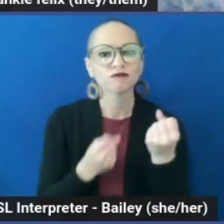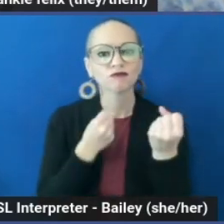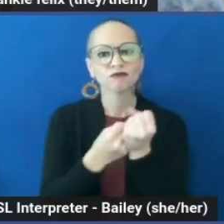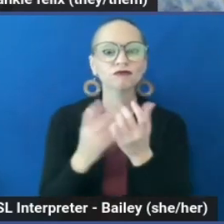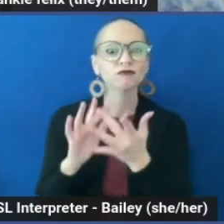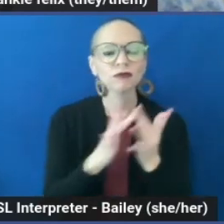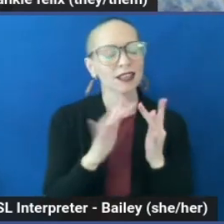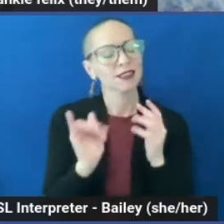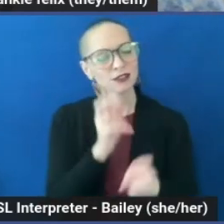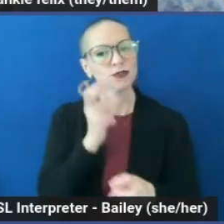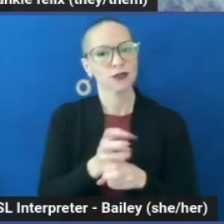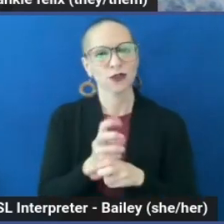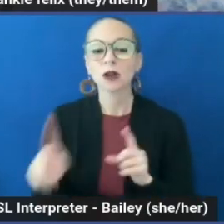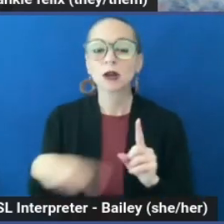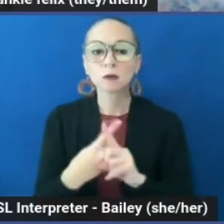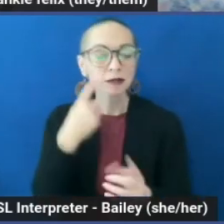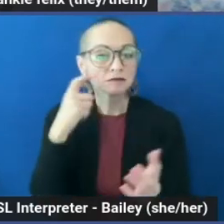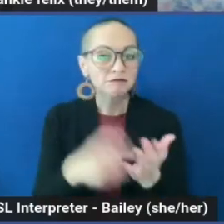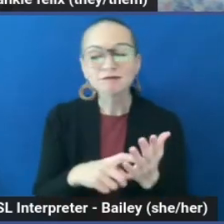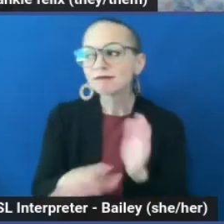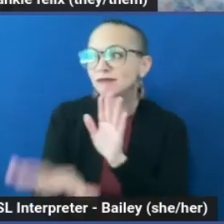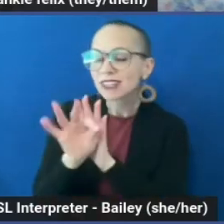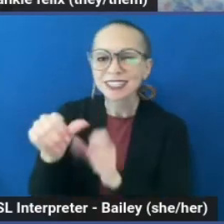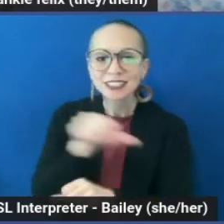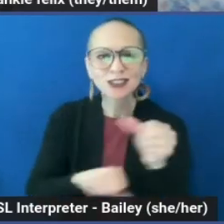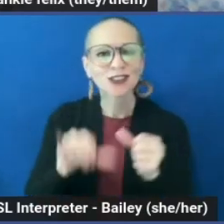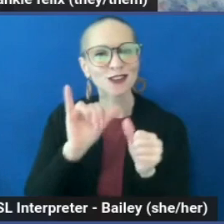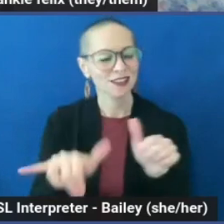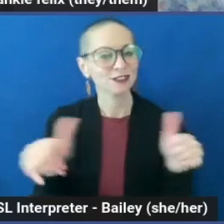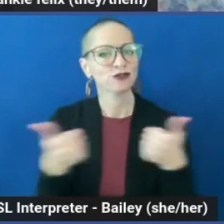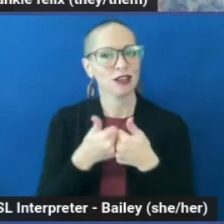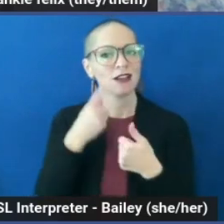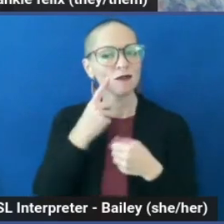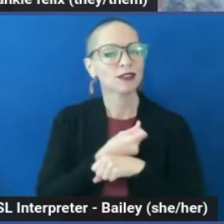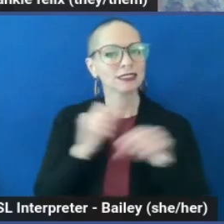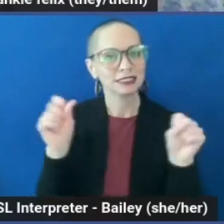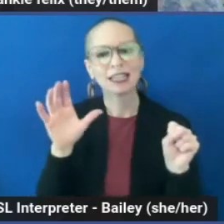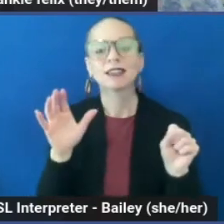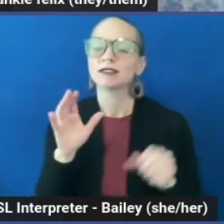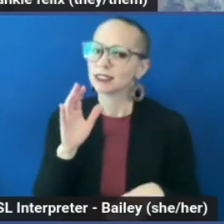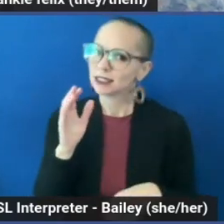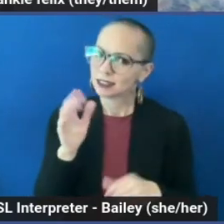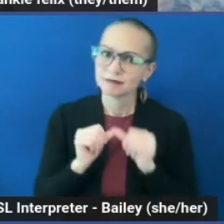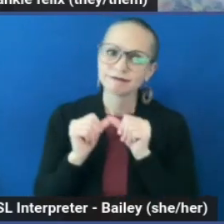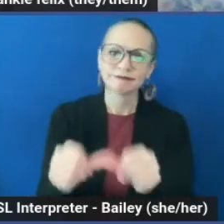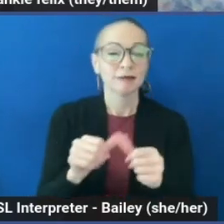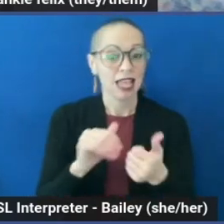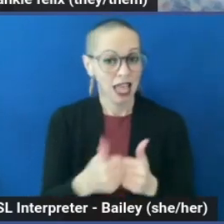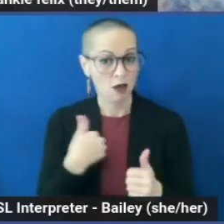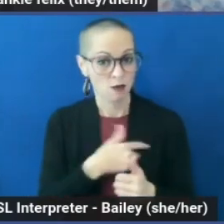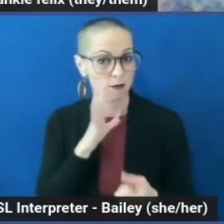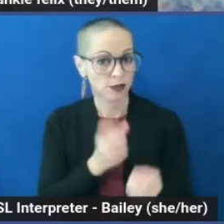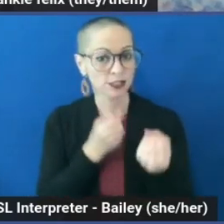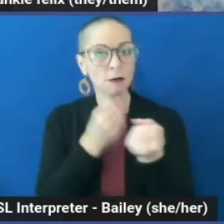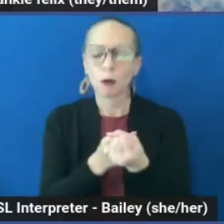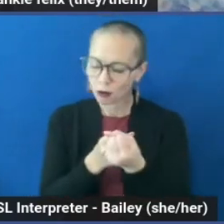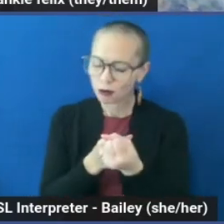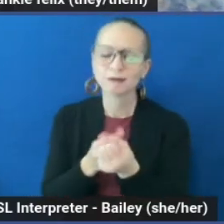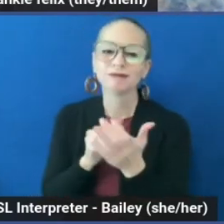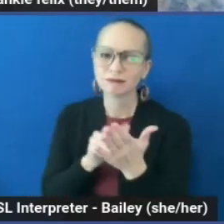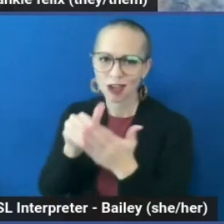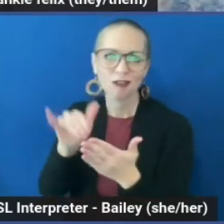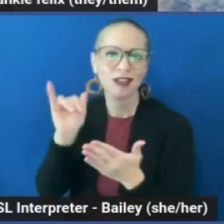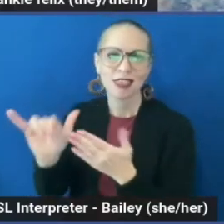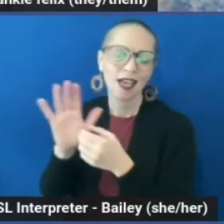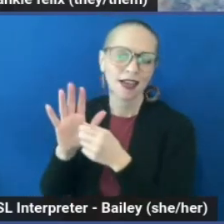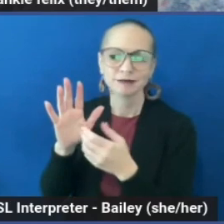When we find each other, keeping each other safe is challenging and risky, because many of the ways we support each other are criminalized and can